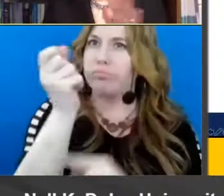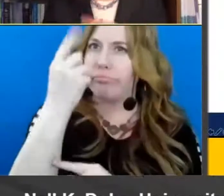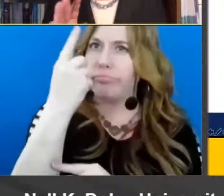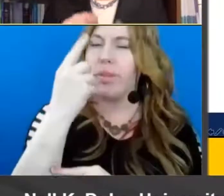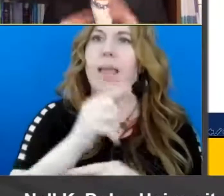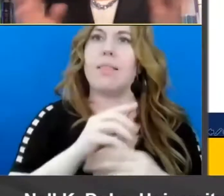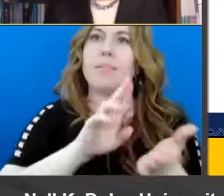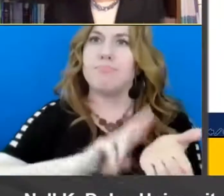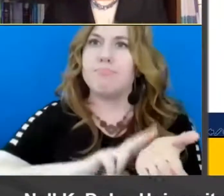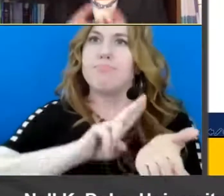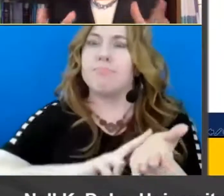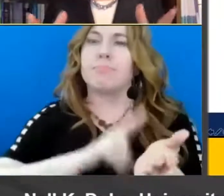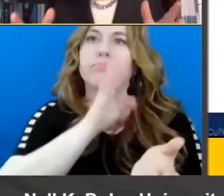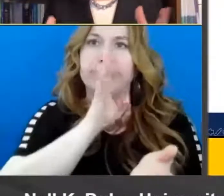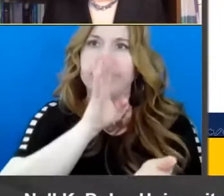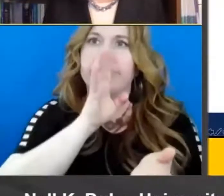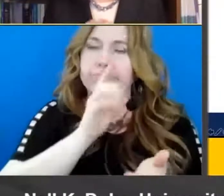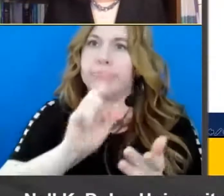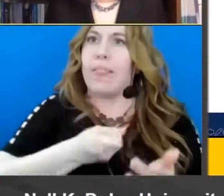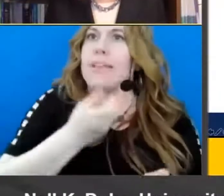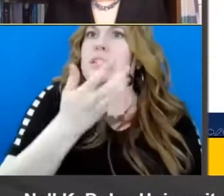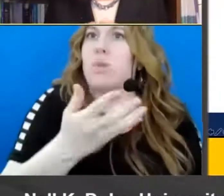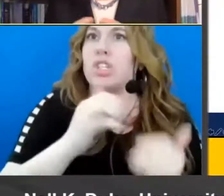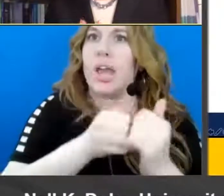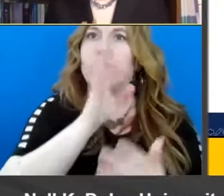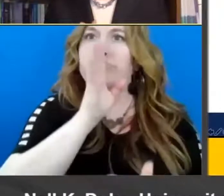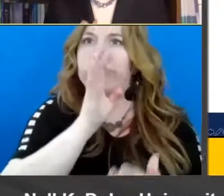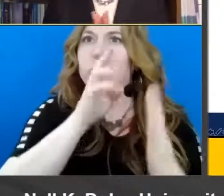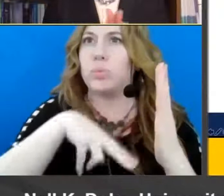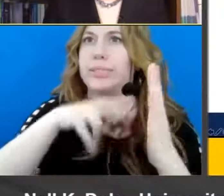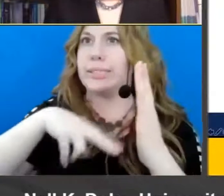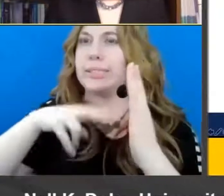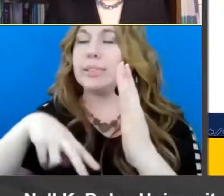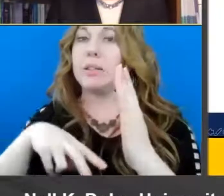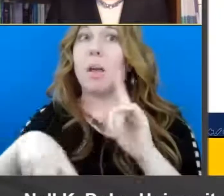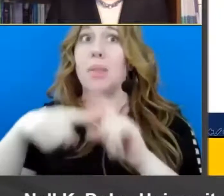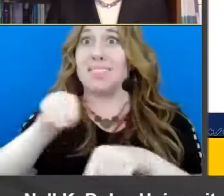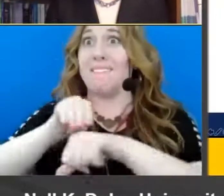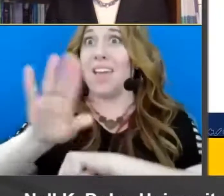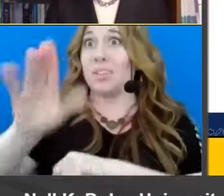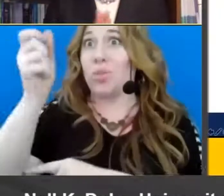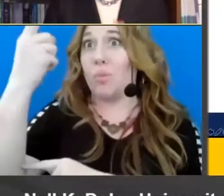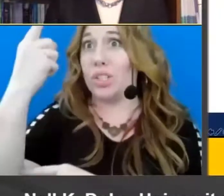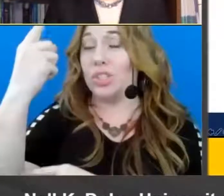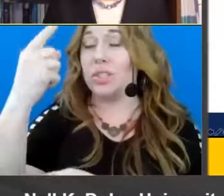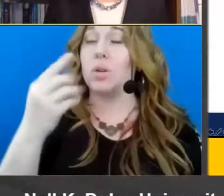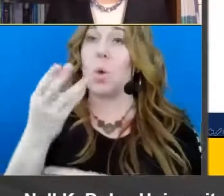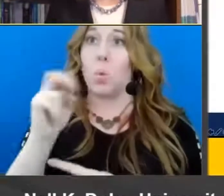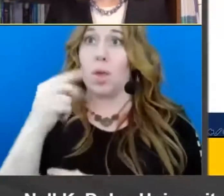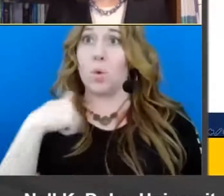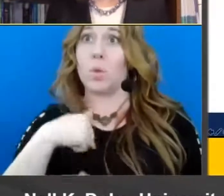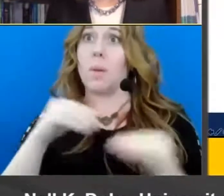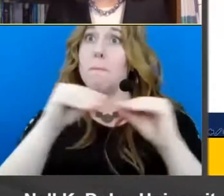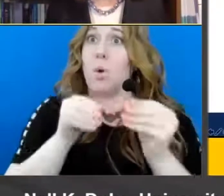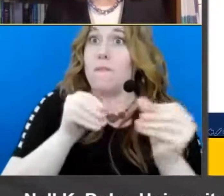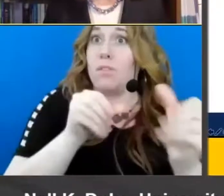and the intonation and the prosody or the expression with which you read but it also affects comprehension that when we are more fluent we